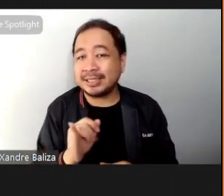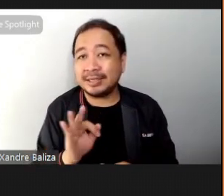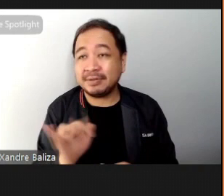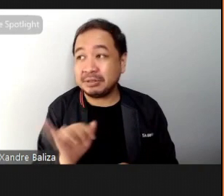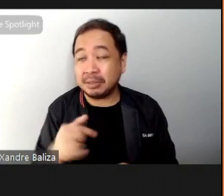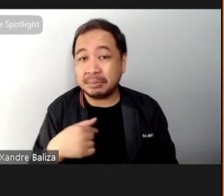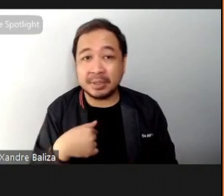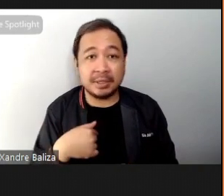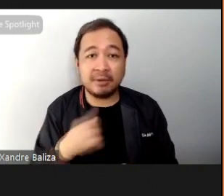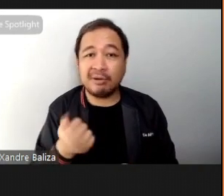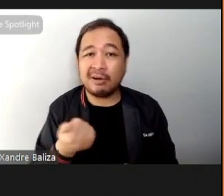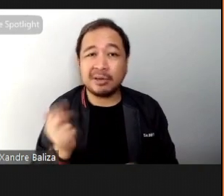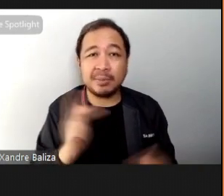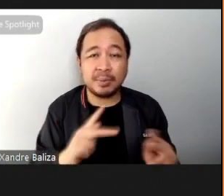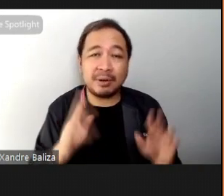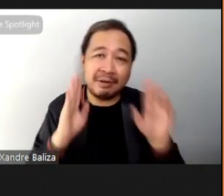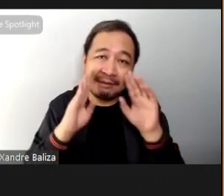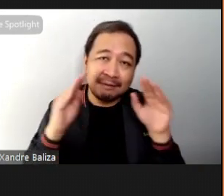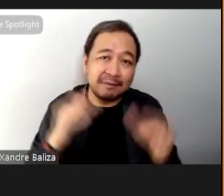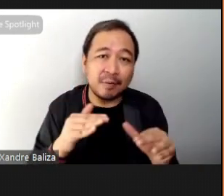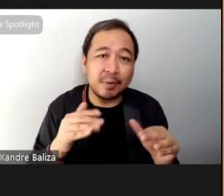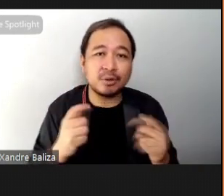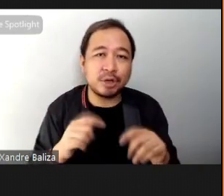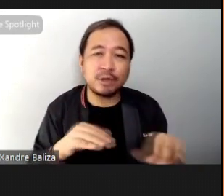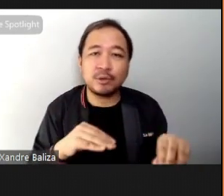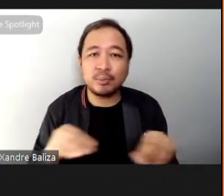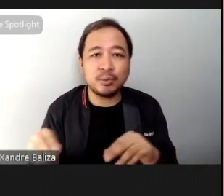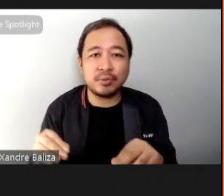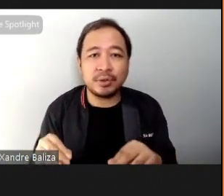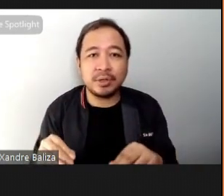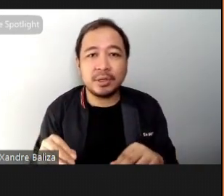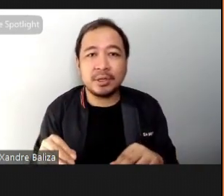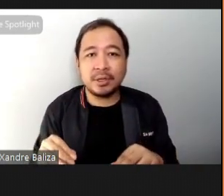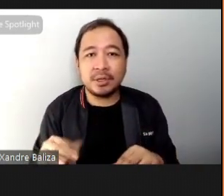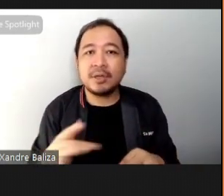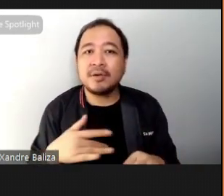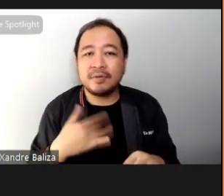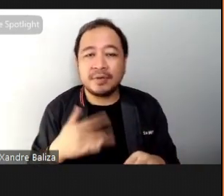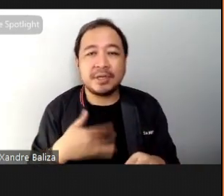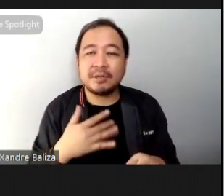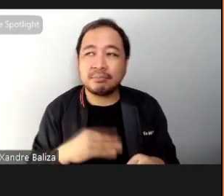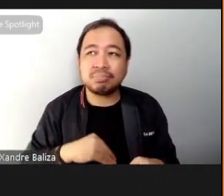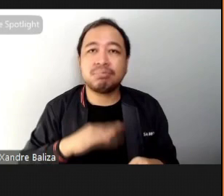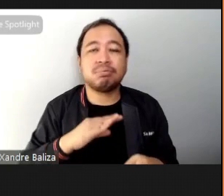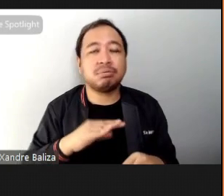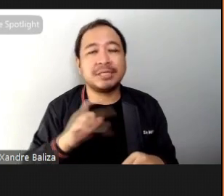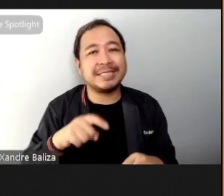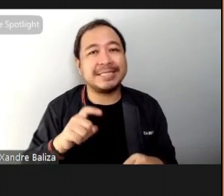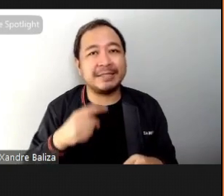people you're really focusing on trying to get the moves you're going to get the daily dose that you need per day